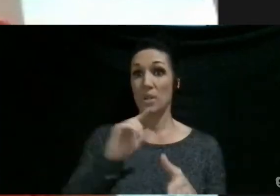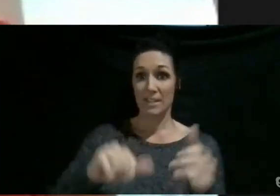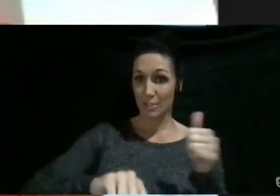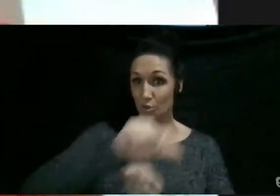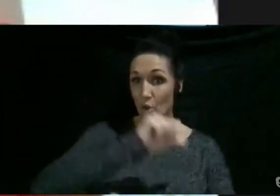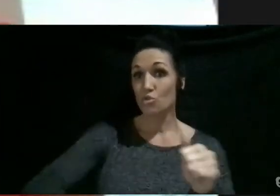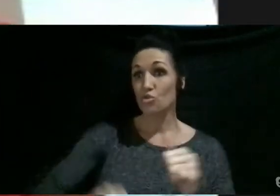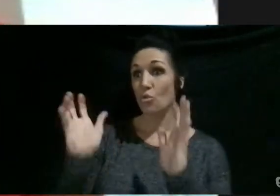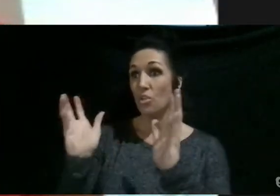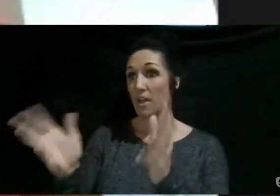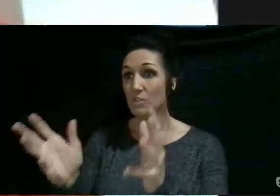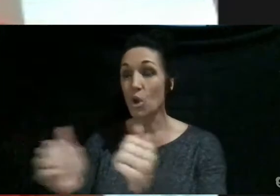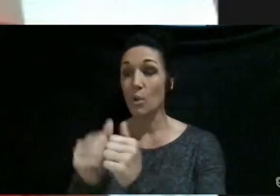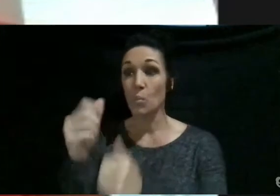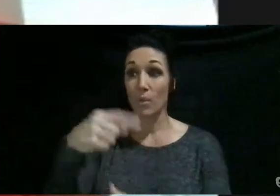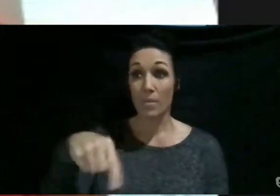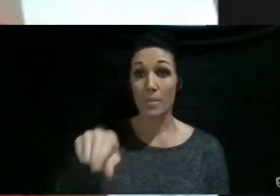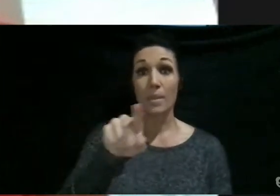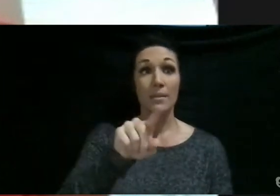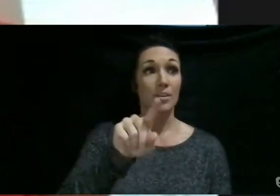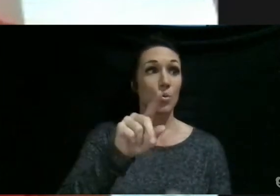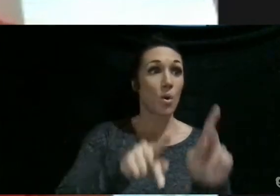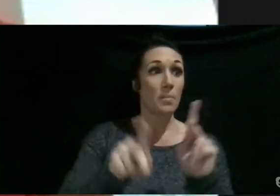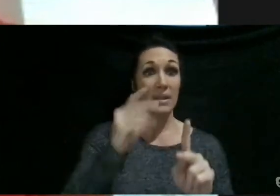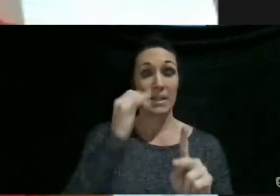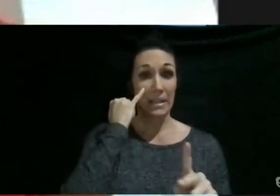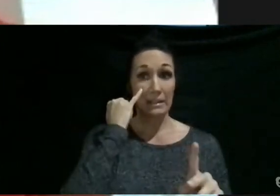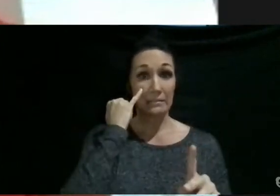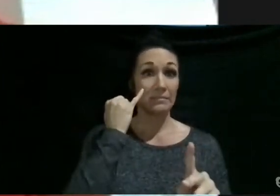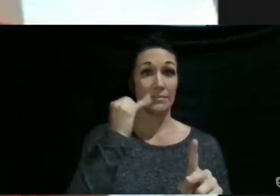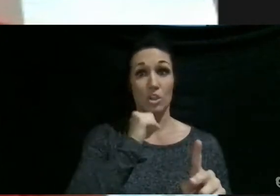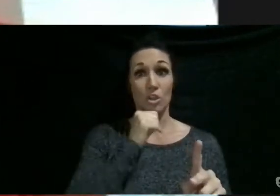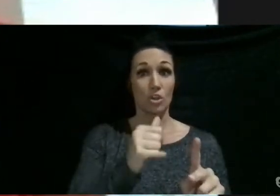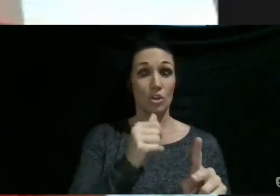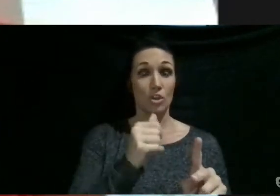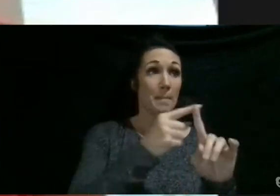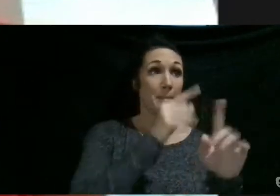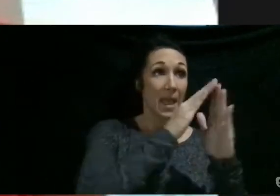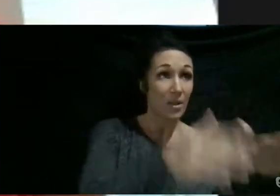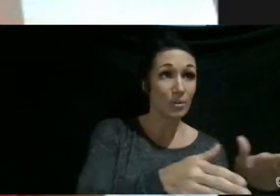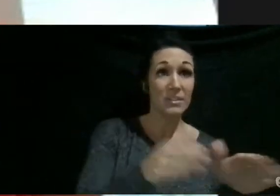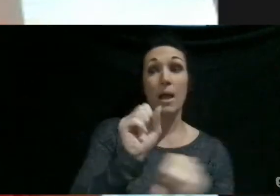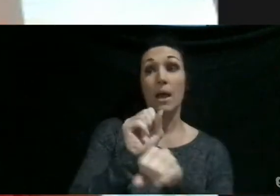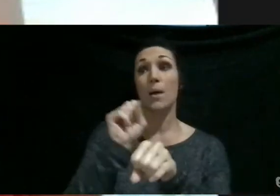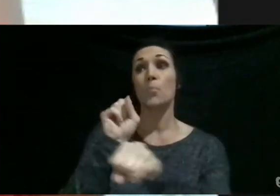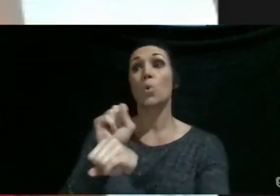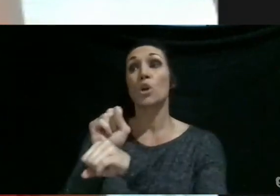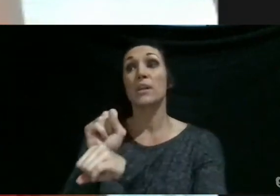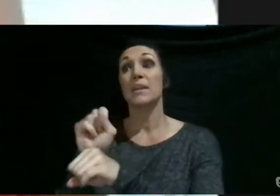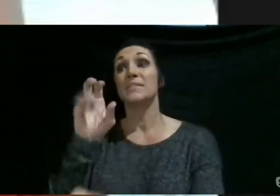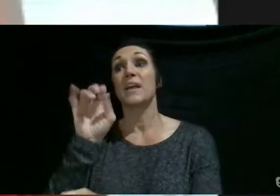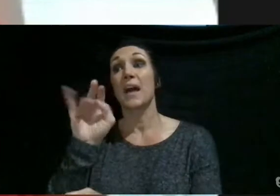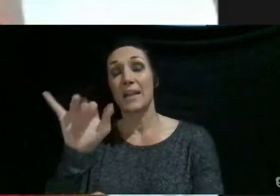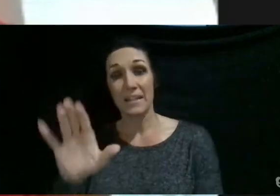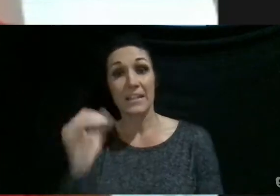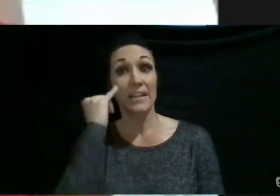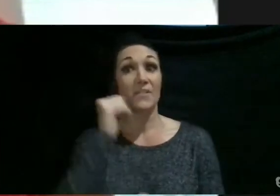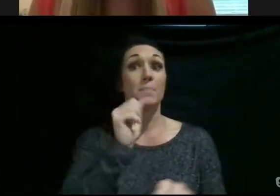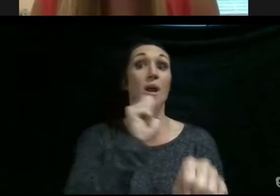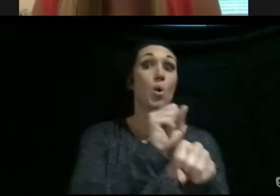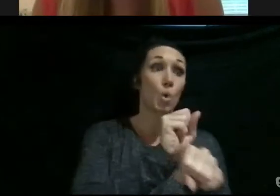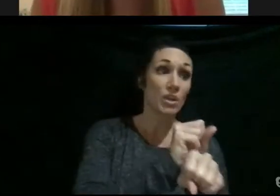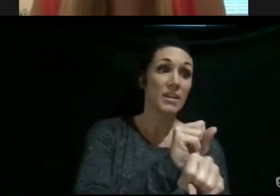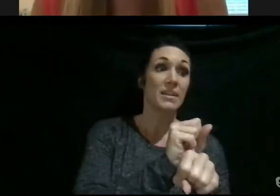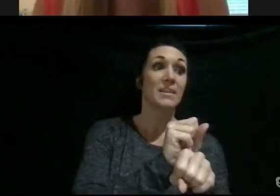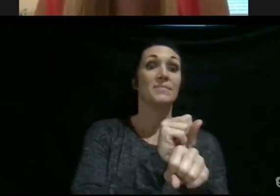talking to people, and if you can't find me at my house, I'm probably at Sonic. I've worked there for a year, and if I'm not working, I'm probably hanging out with Hannah at